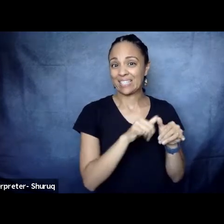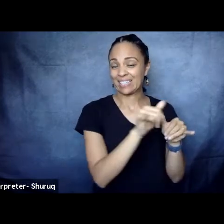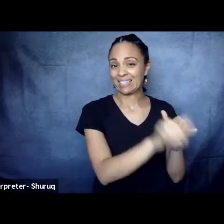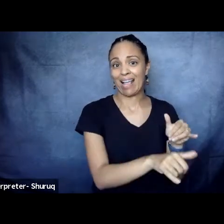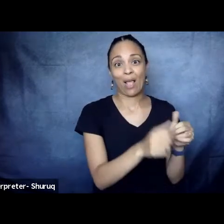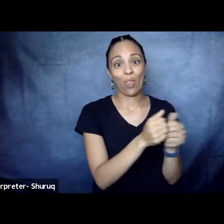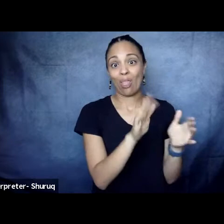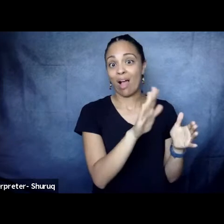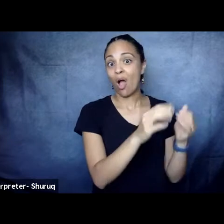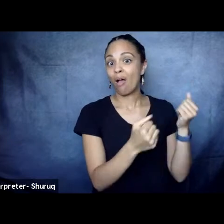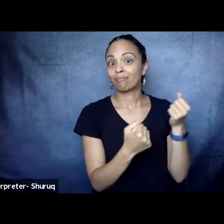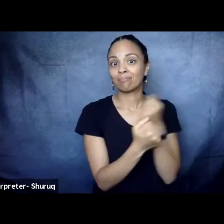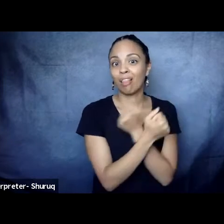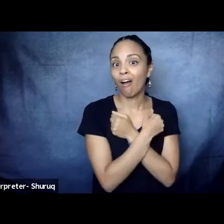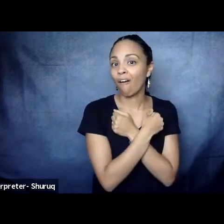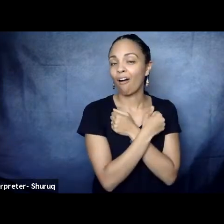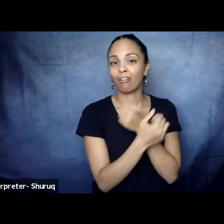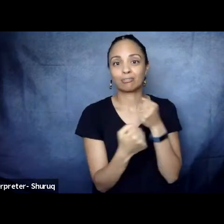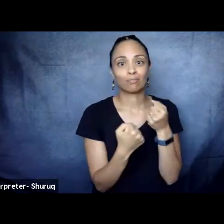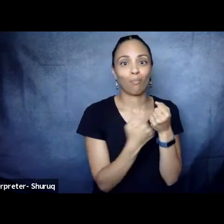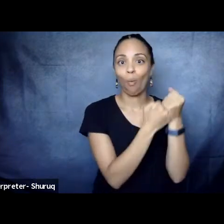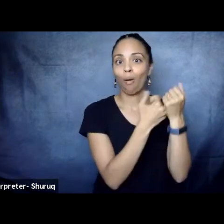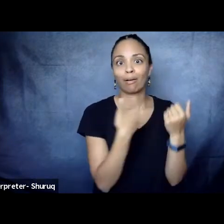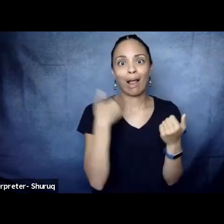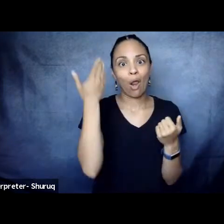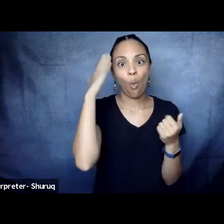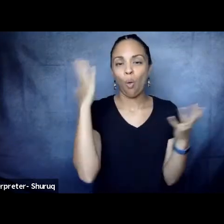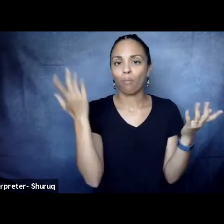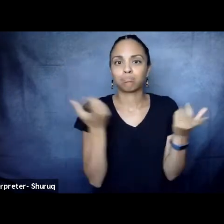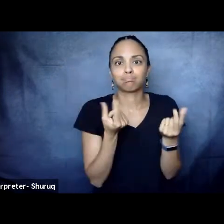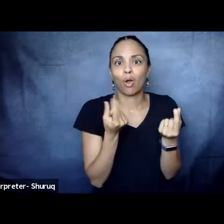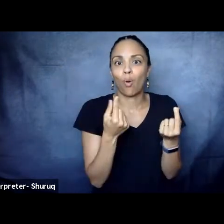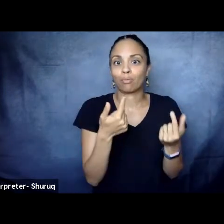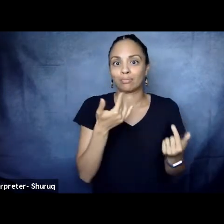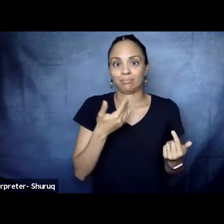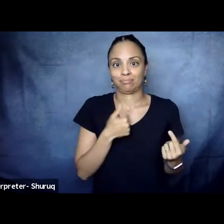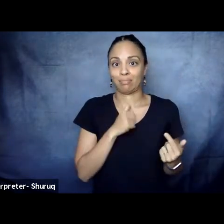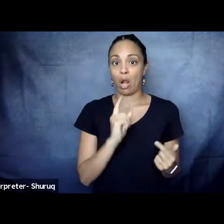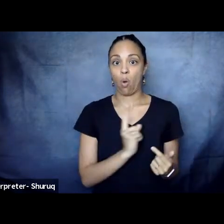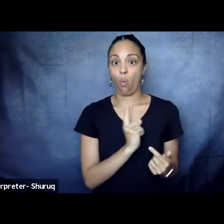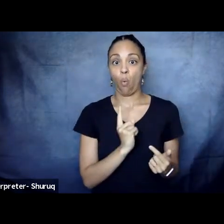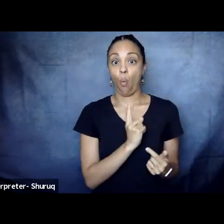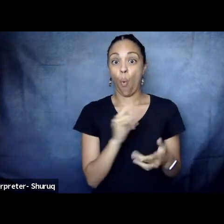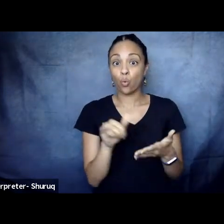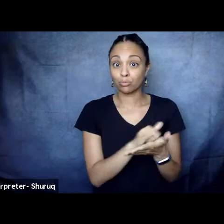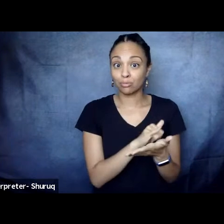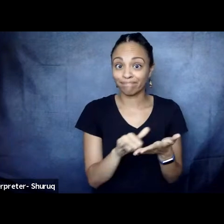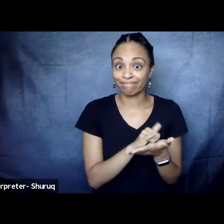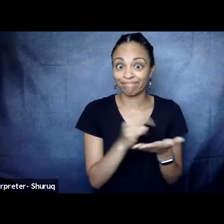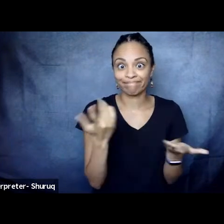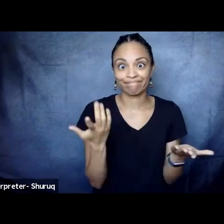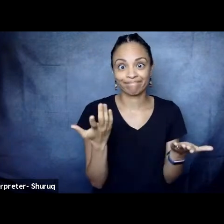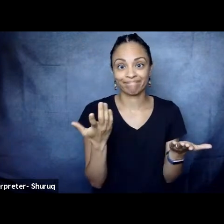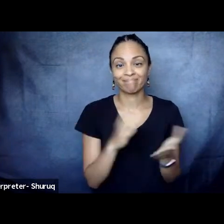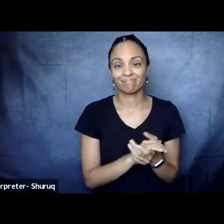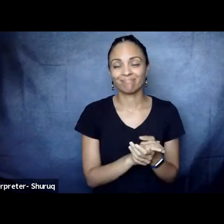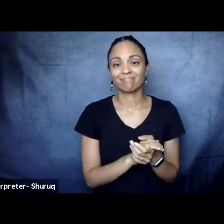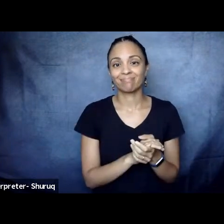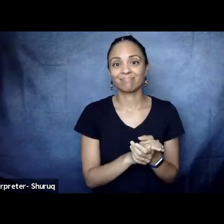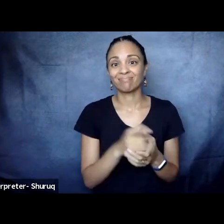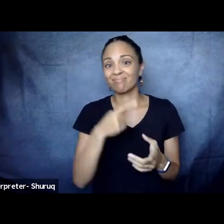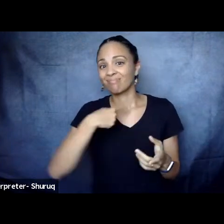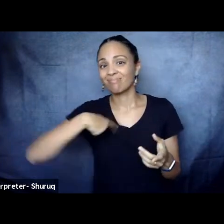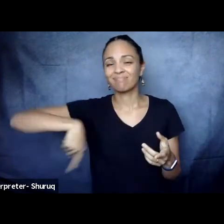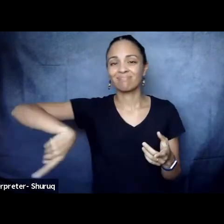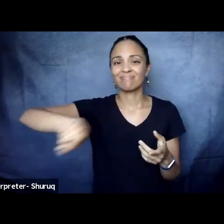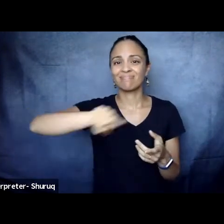don't know what I would have done in New York City in the top of my career. So those people are very much a part of my